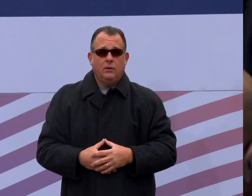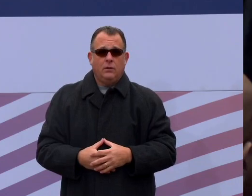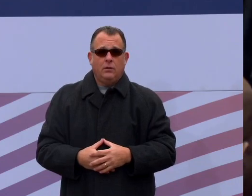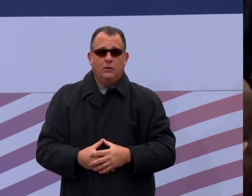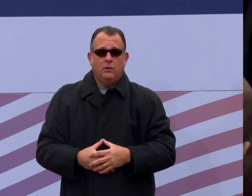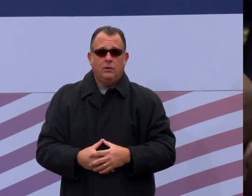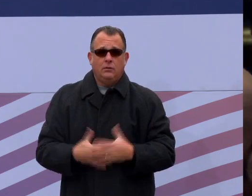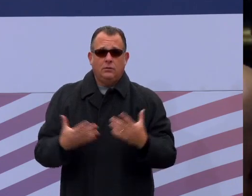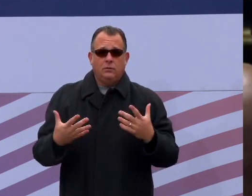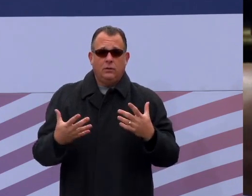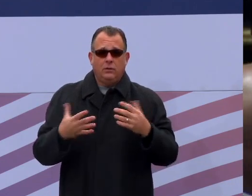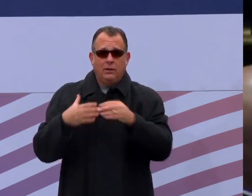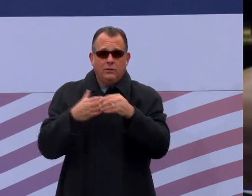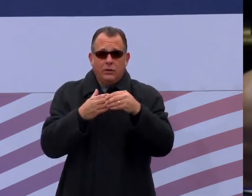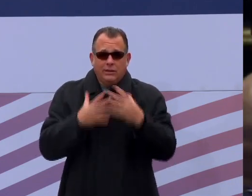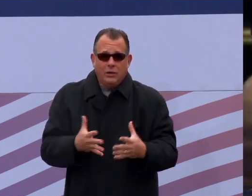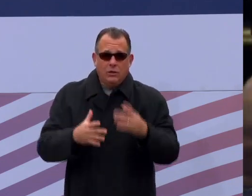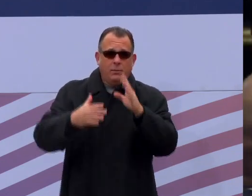kind. God bless you.